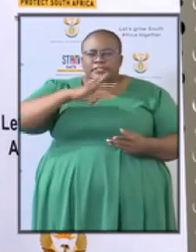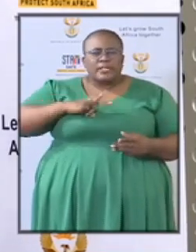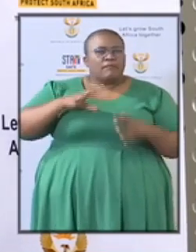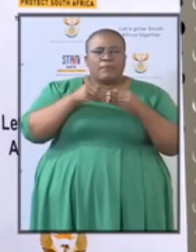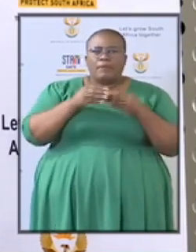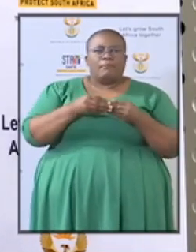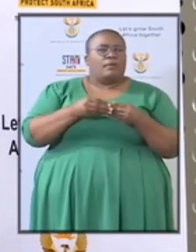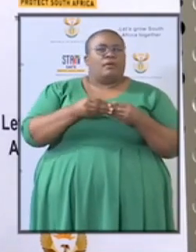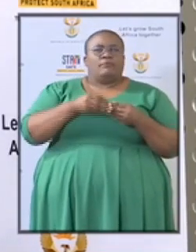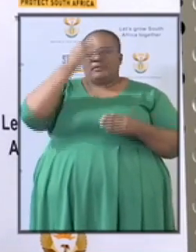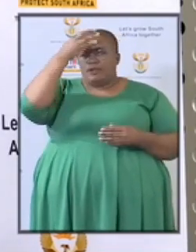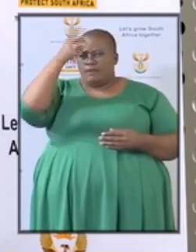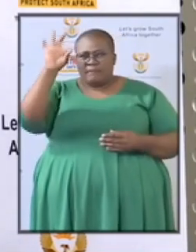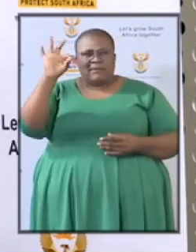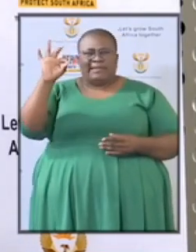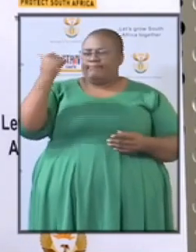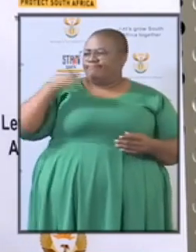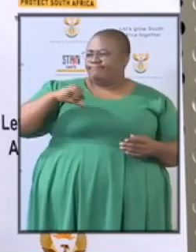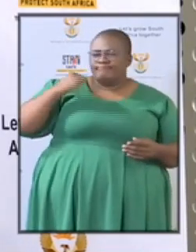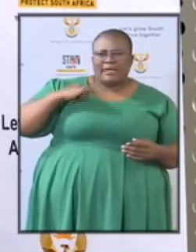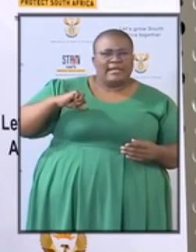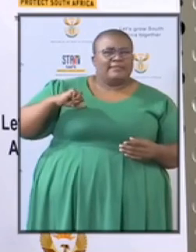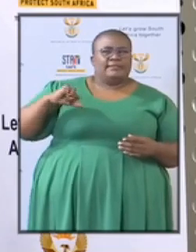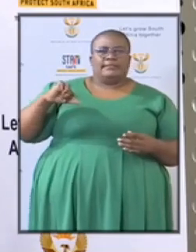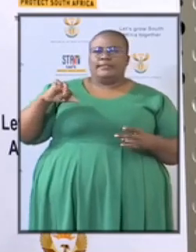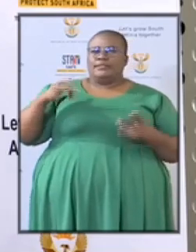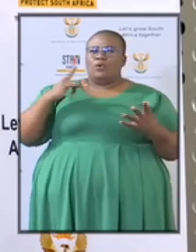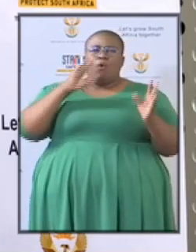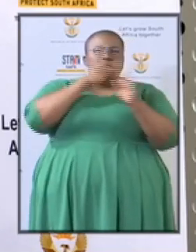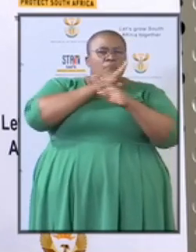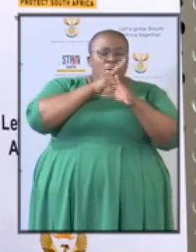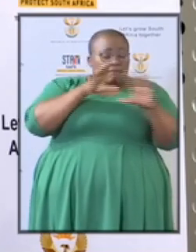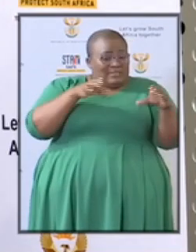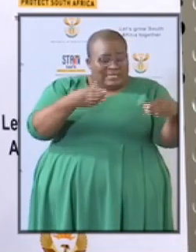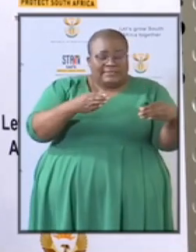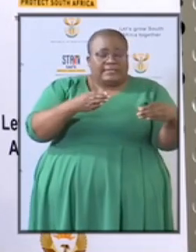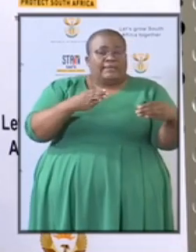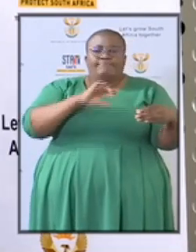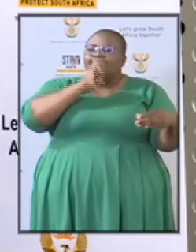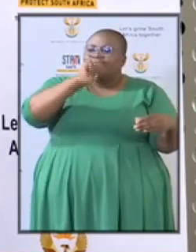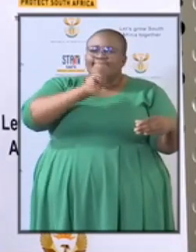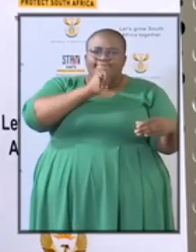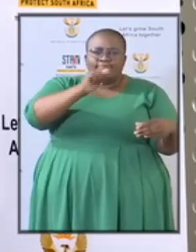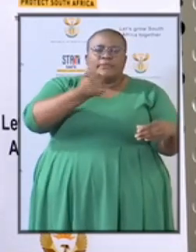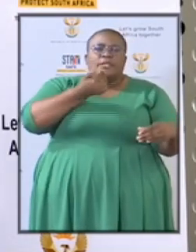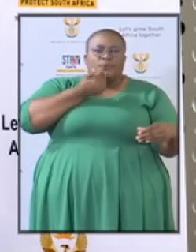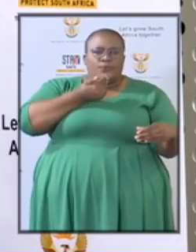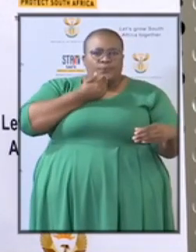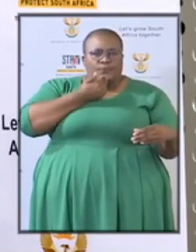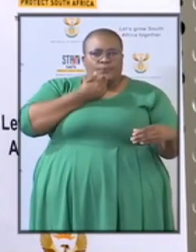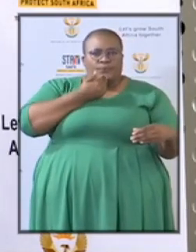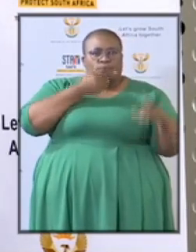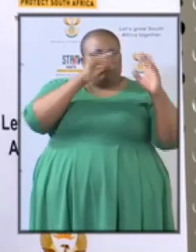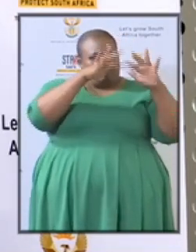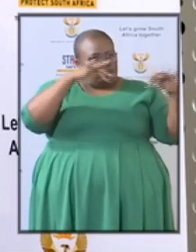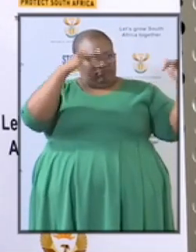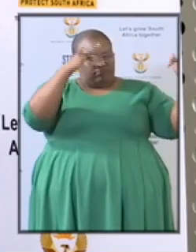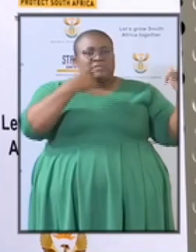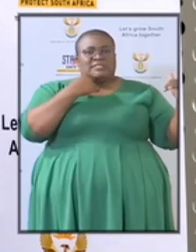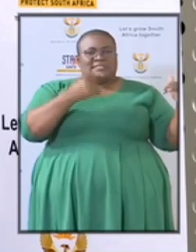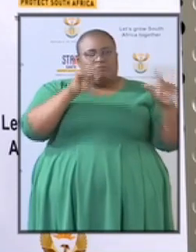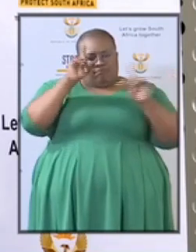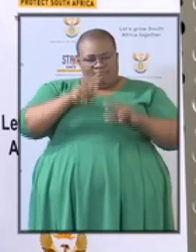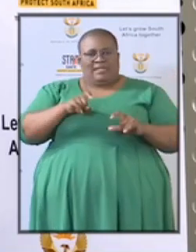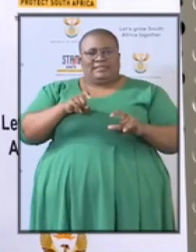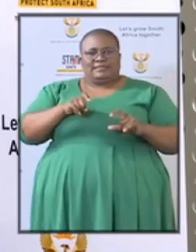in a municipality or in the private sector anywhere the message from cabinet is that they must act without